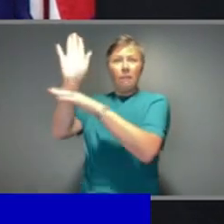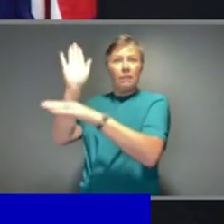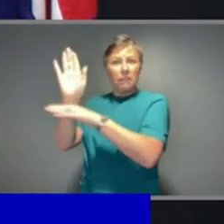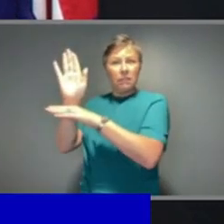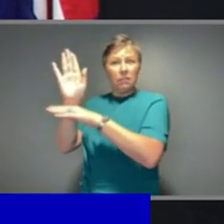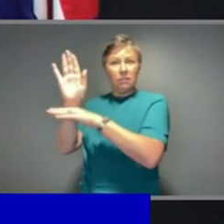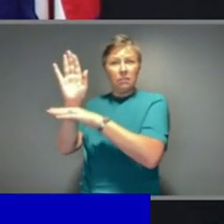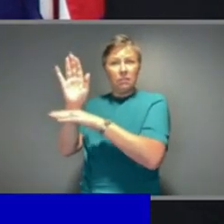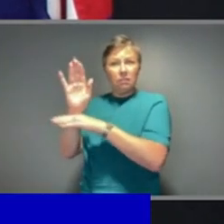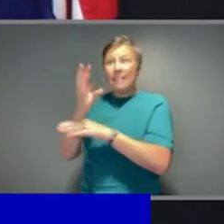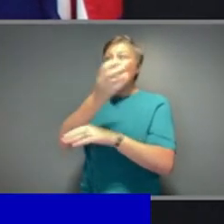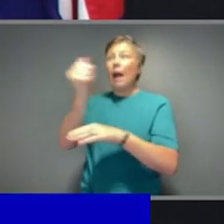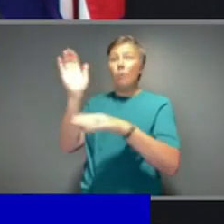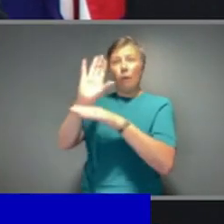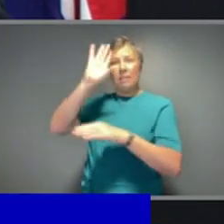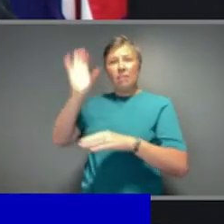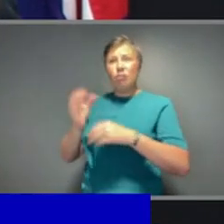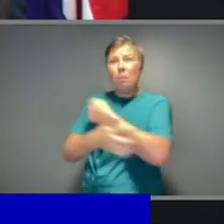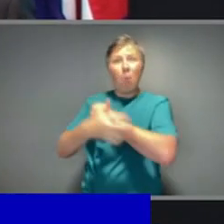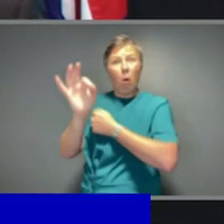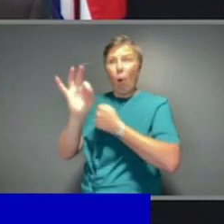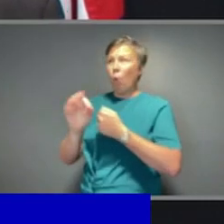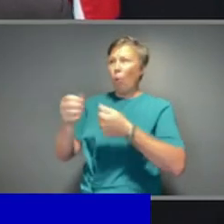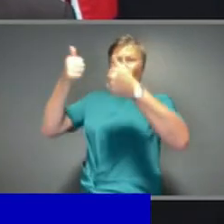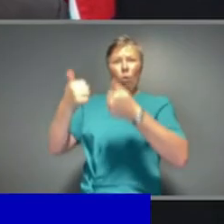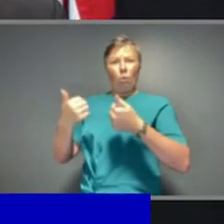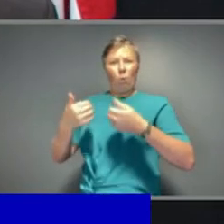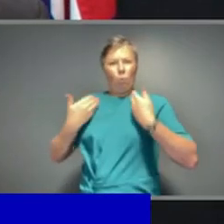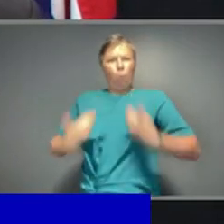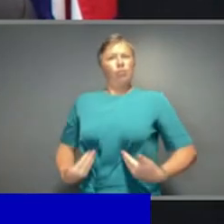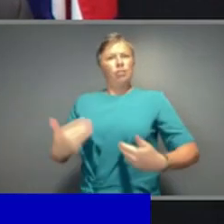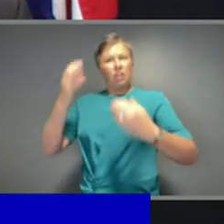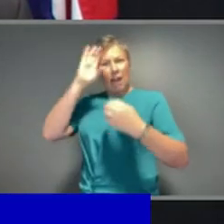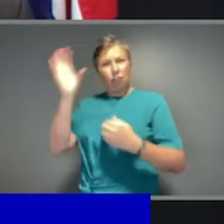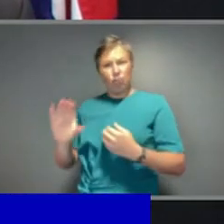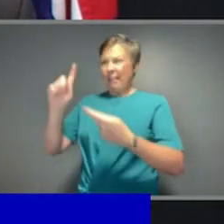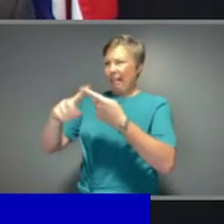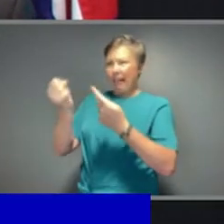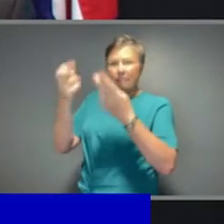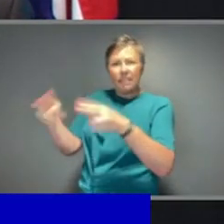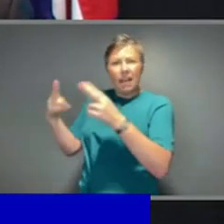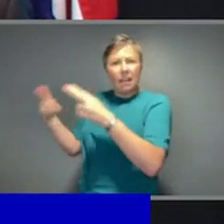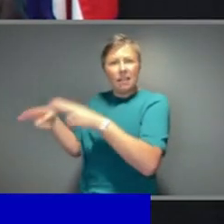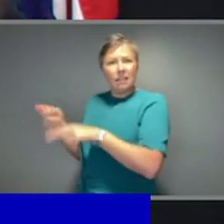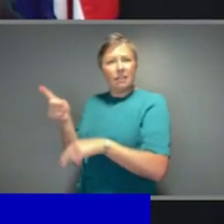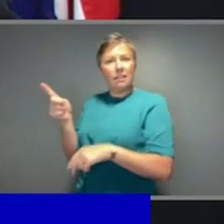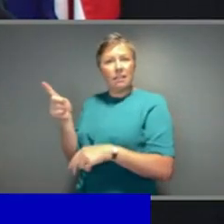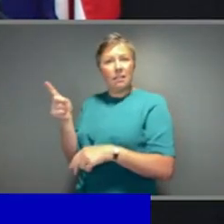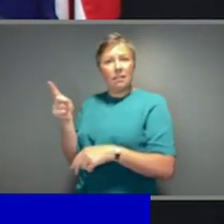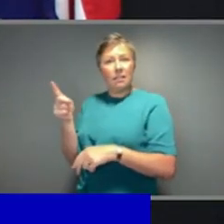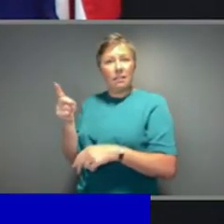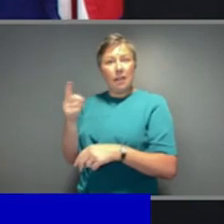with serious health systems that can respond to these sorts of pandemics, if we'd had their results,